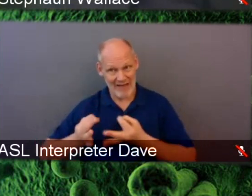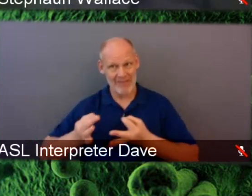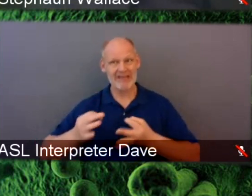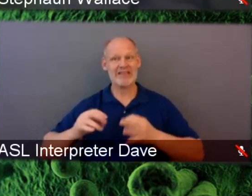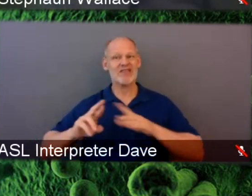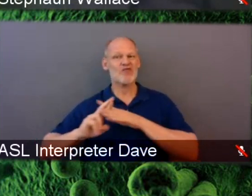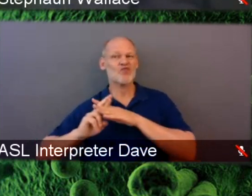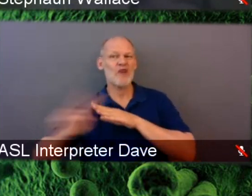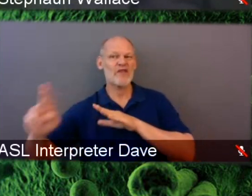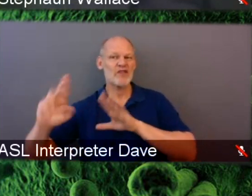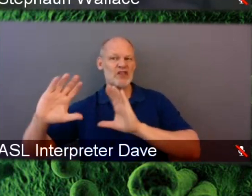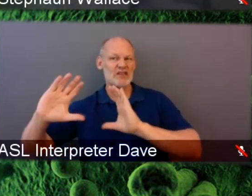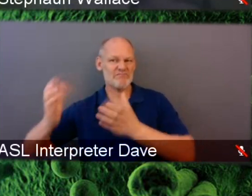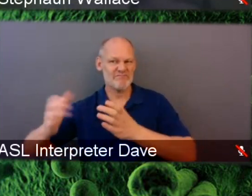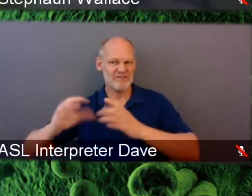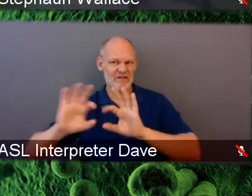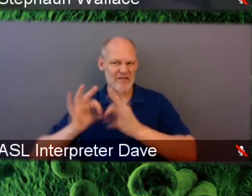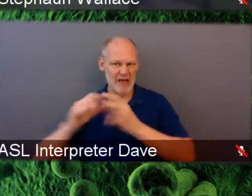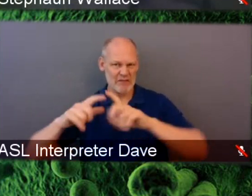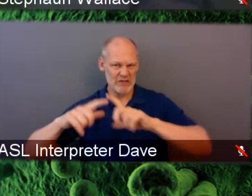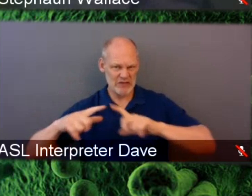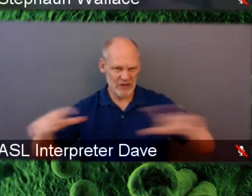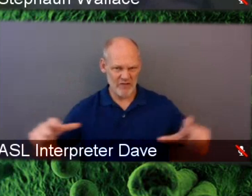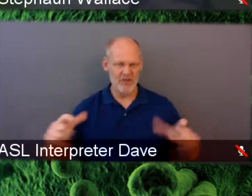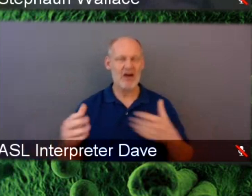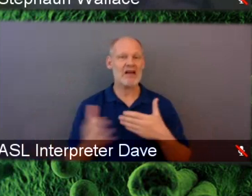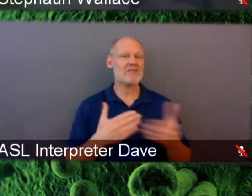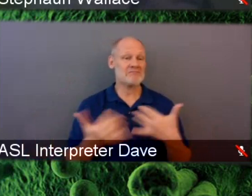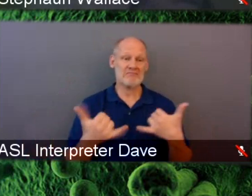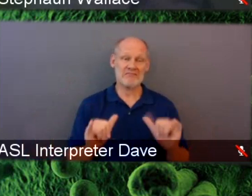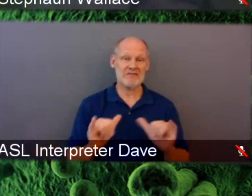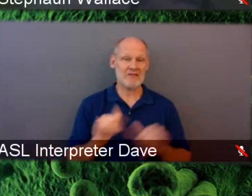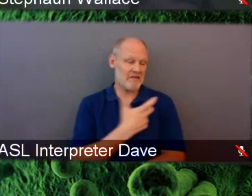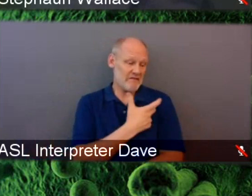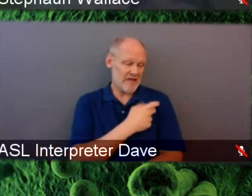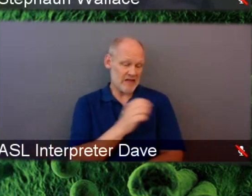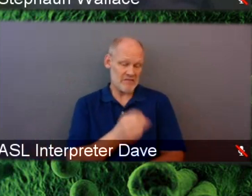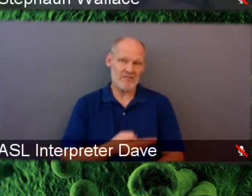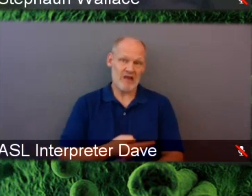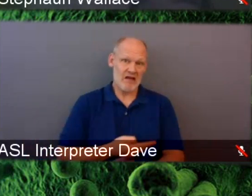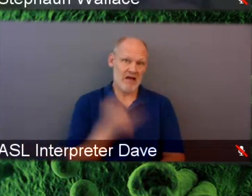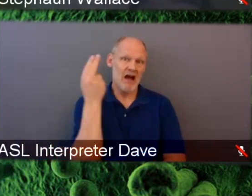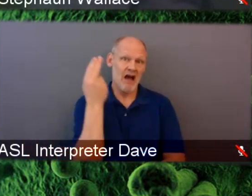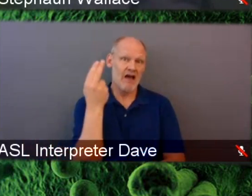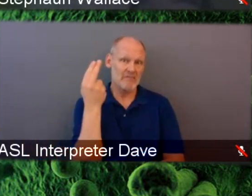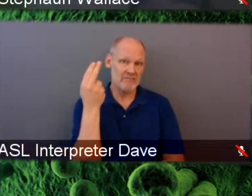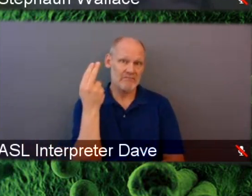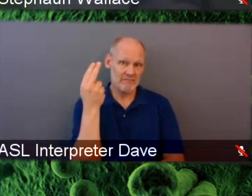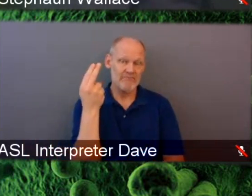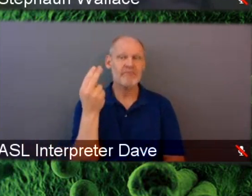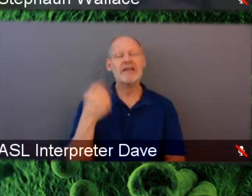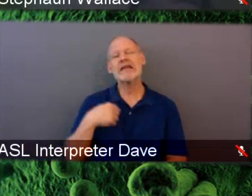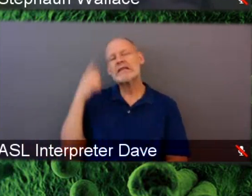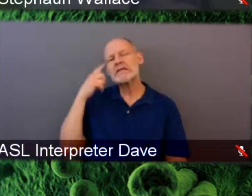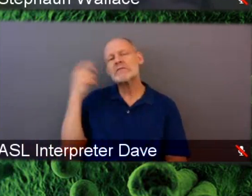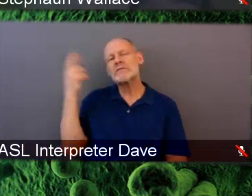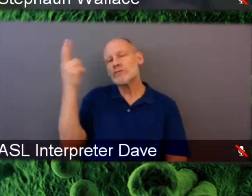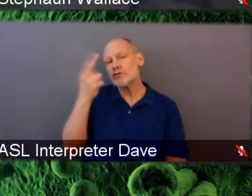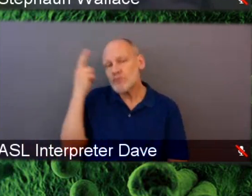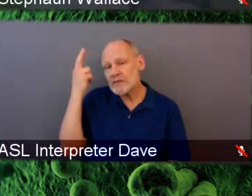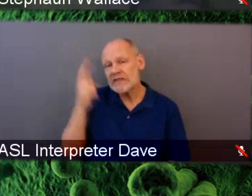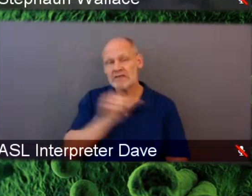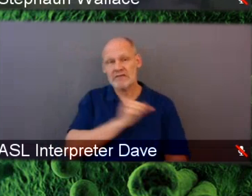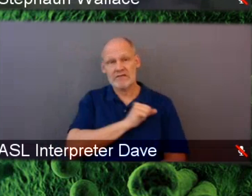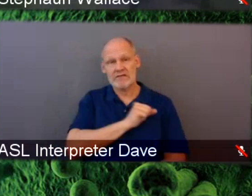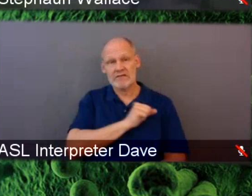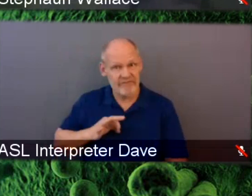what why we are successful in part is, you know, the staff, the providers, the medical assistants, the